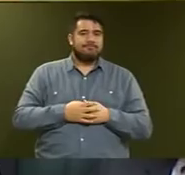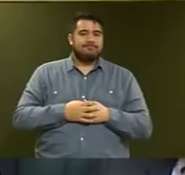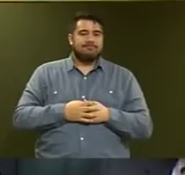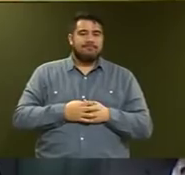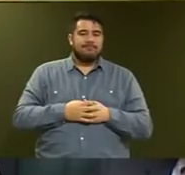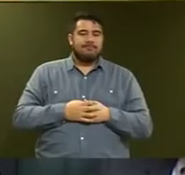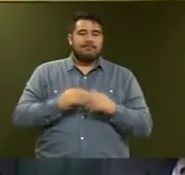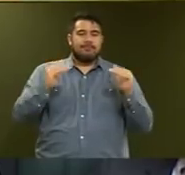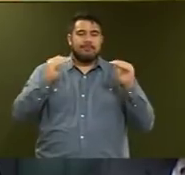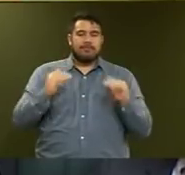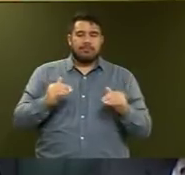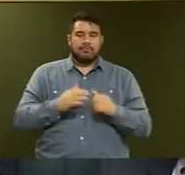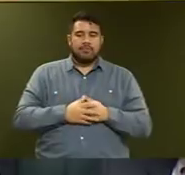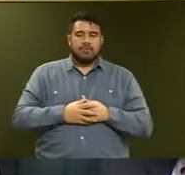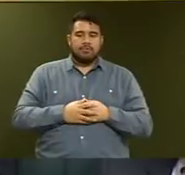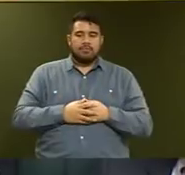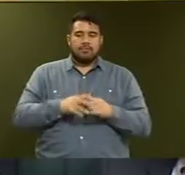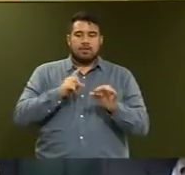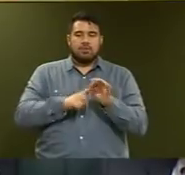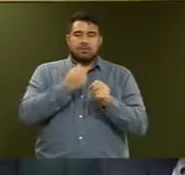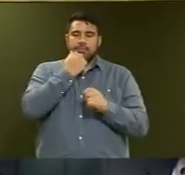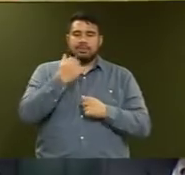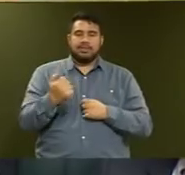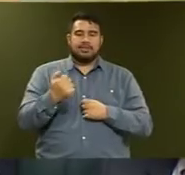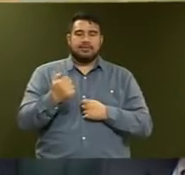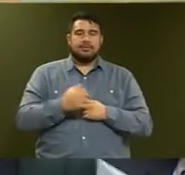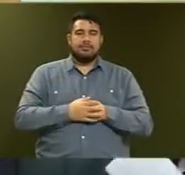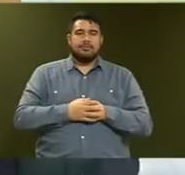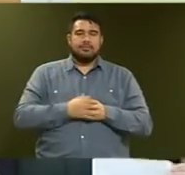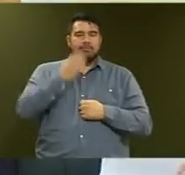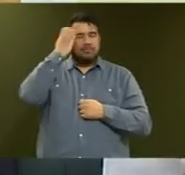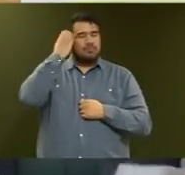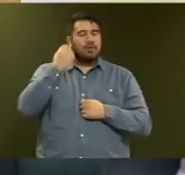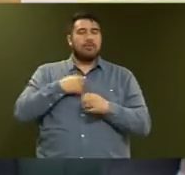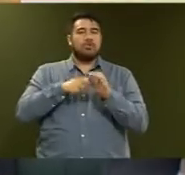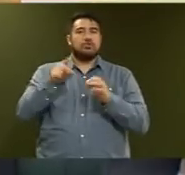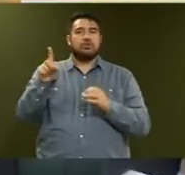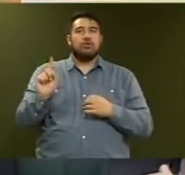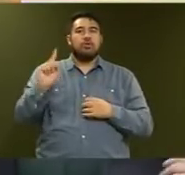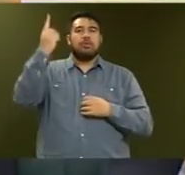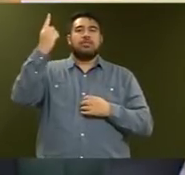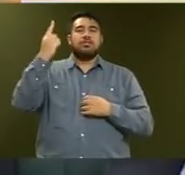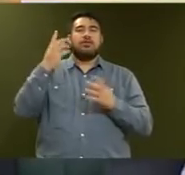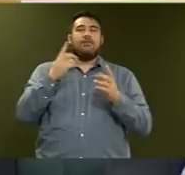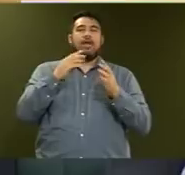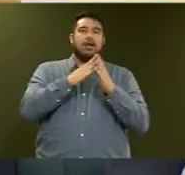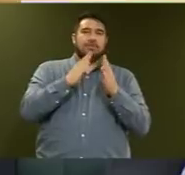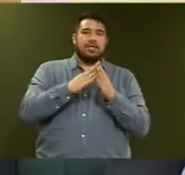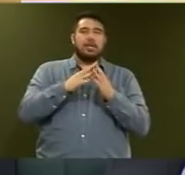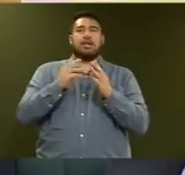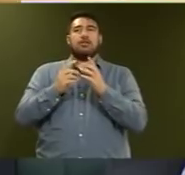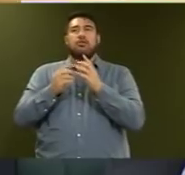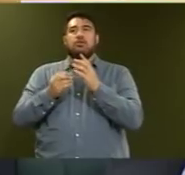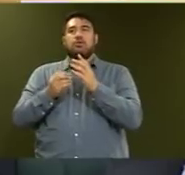Thank you. My question is to the Minister of Housing and Urban Development. Has he seen reports on his KiwiBuild eligibility criteria